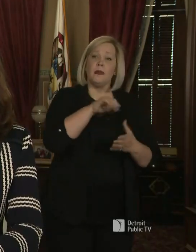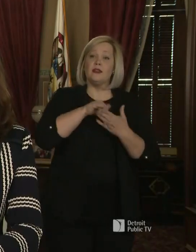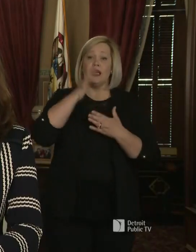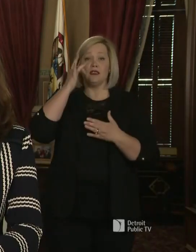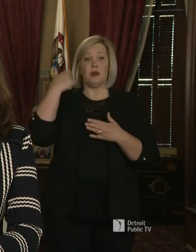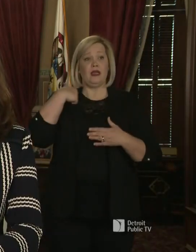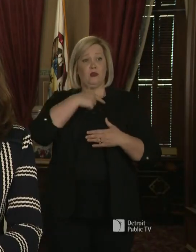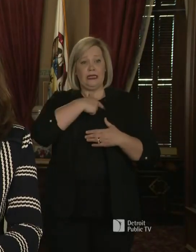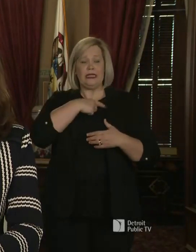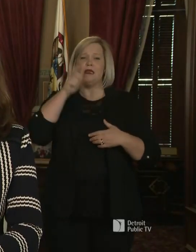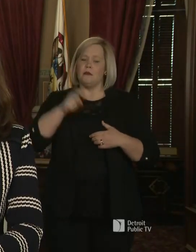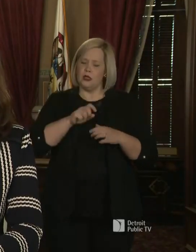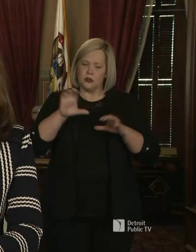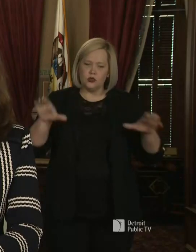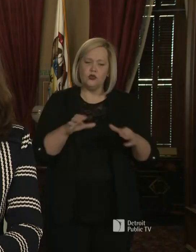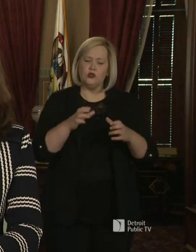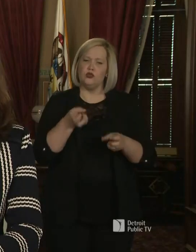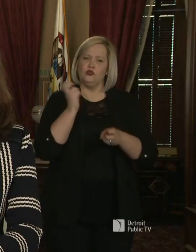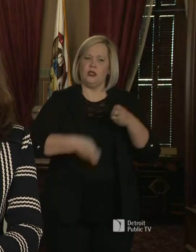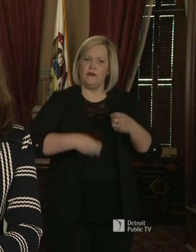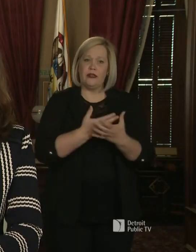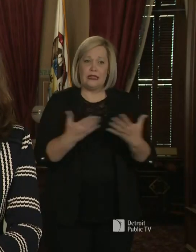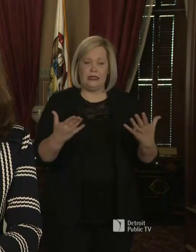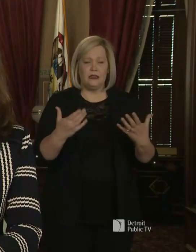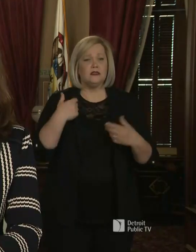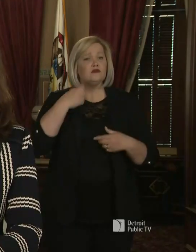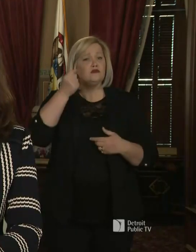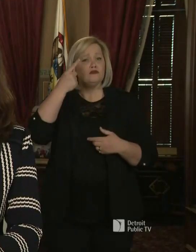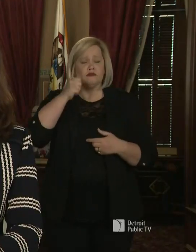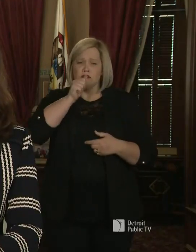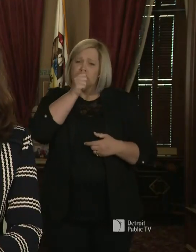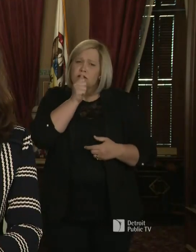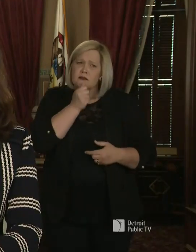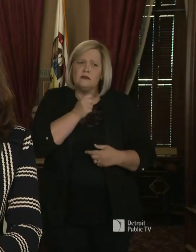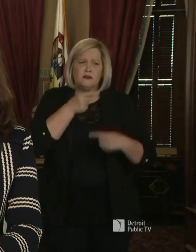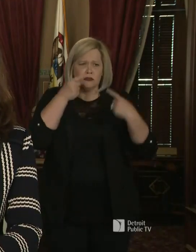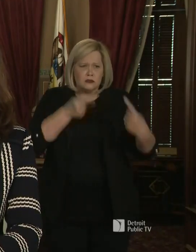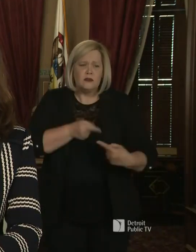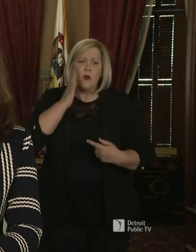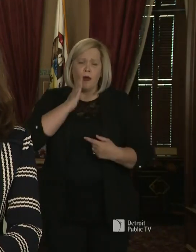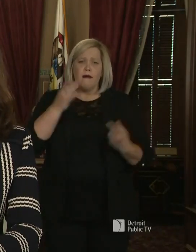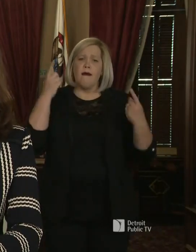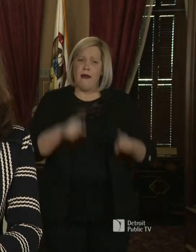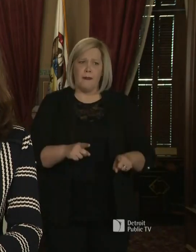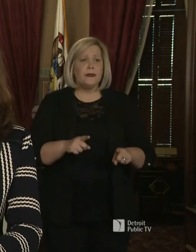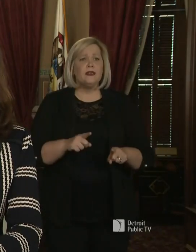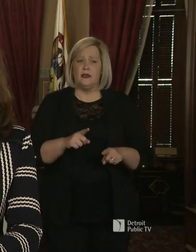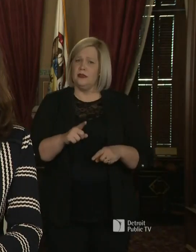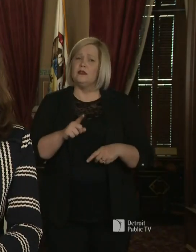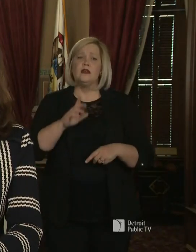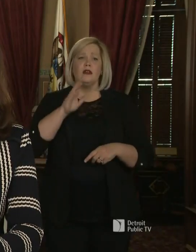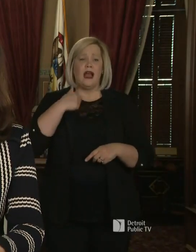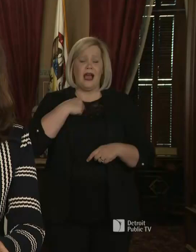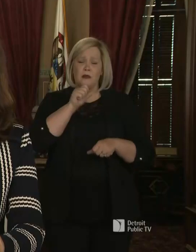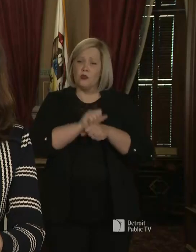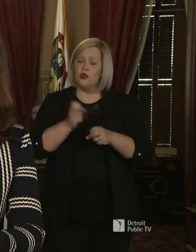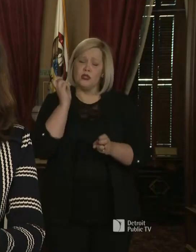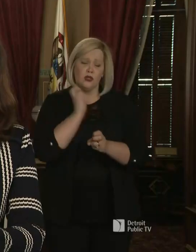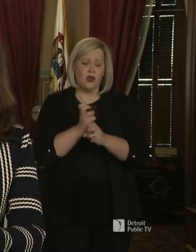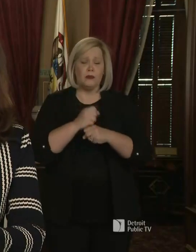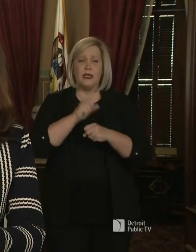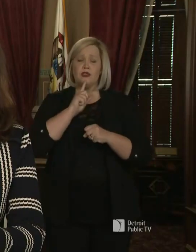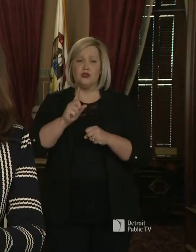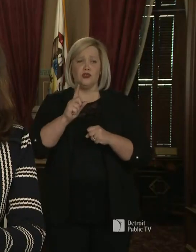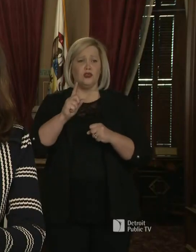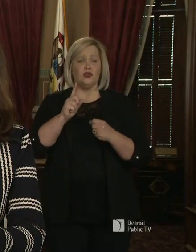are necessary. I know that there is hardship and we are working incredibly hard to make sure that we have